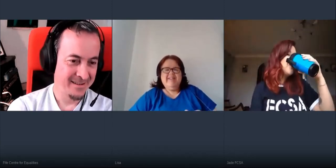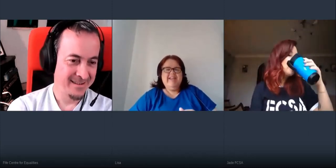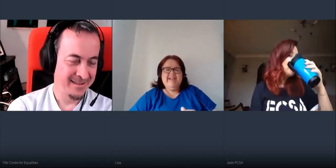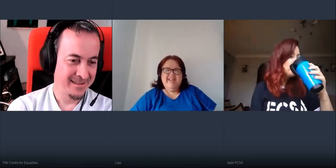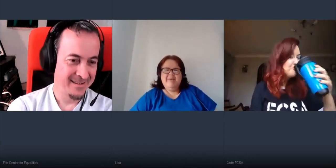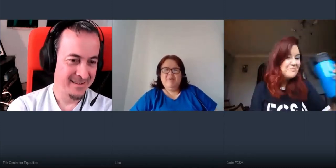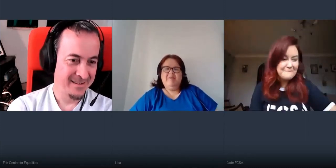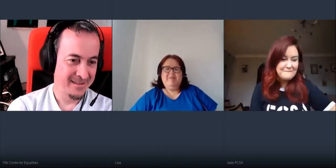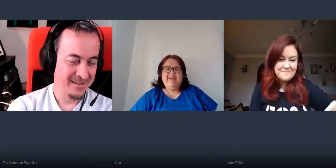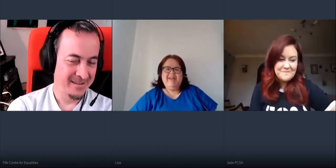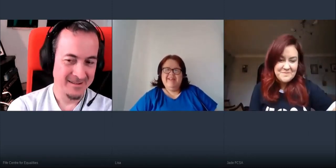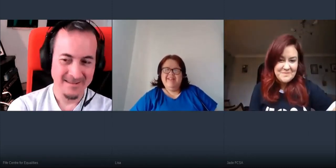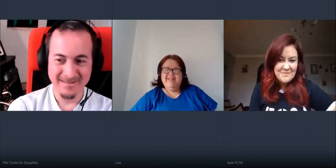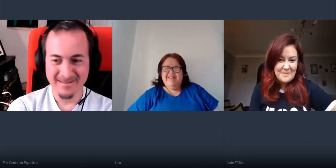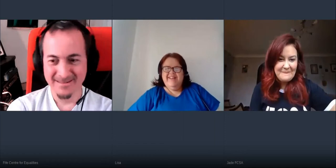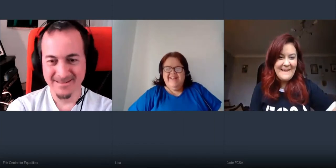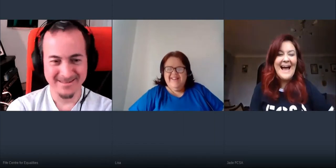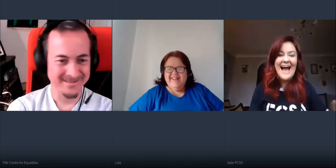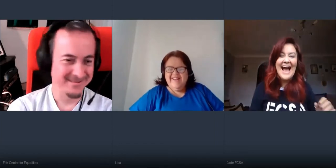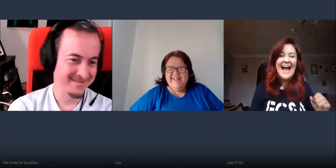down they pulled me back in